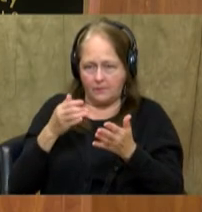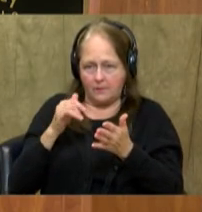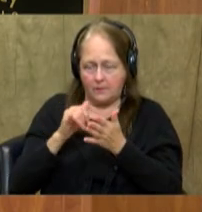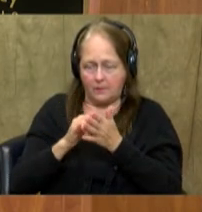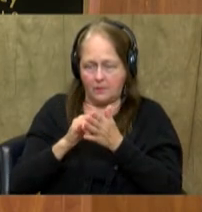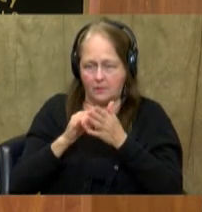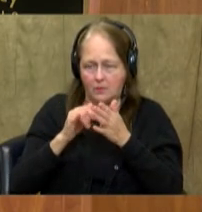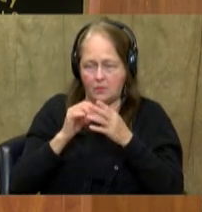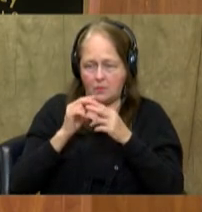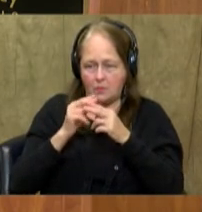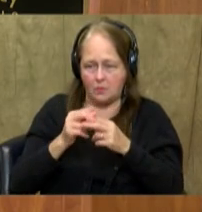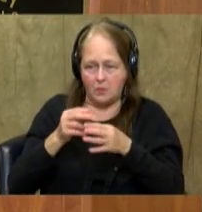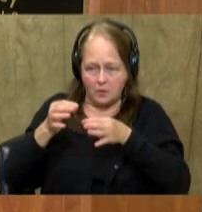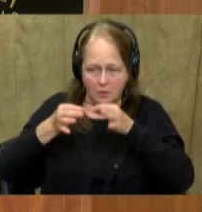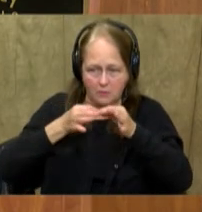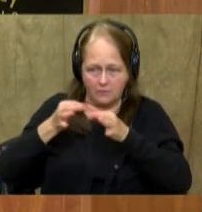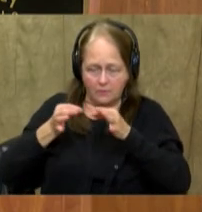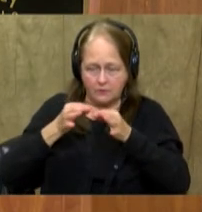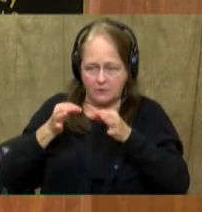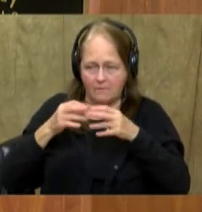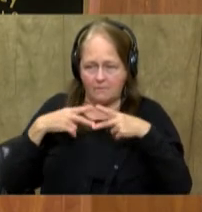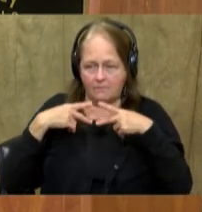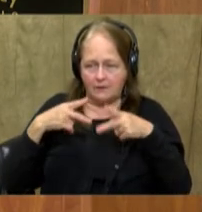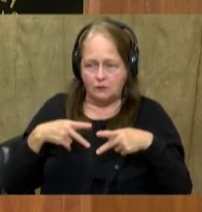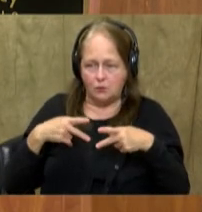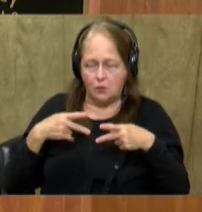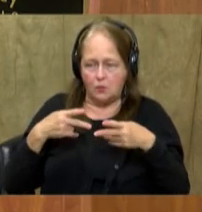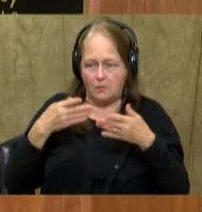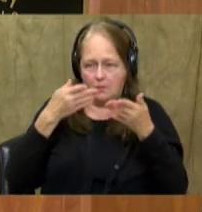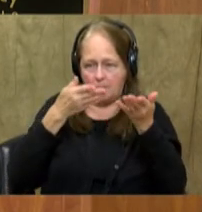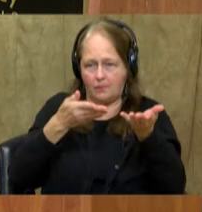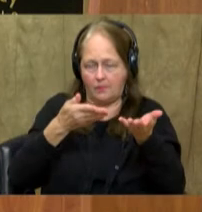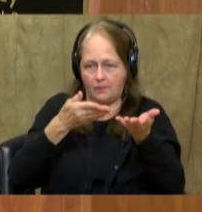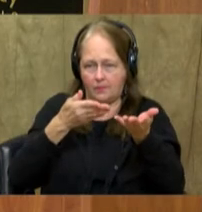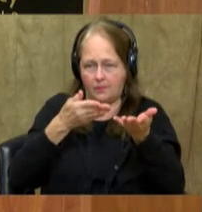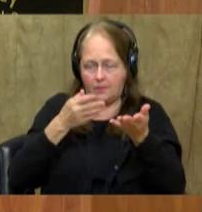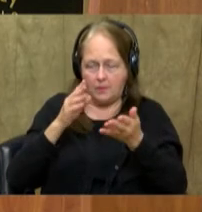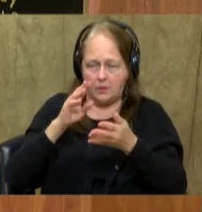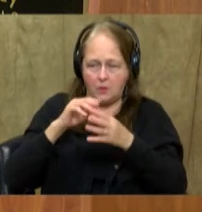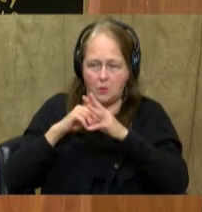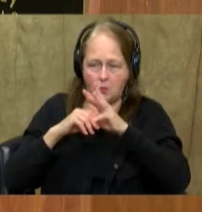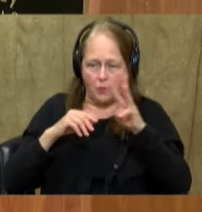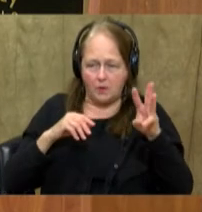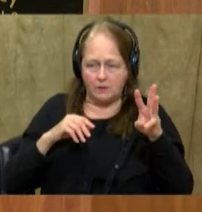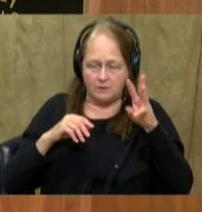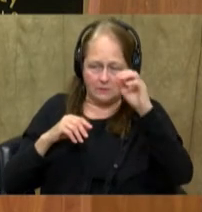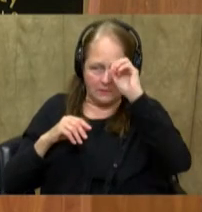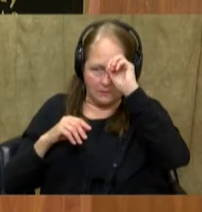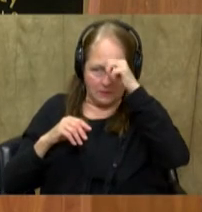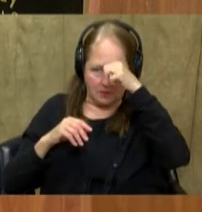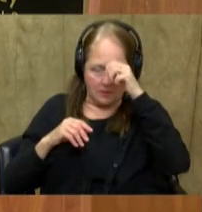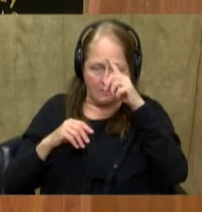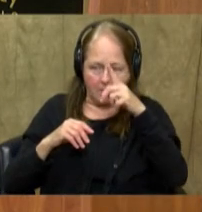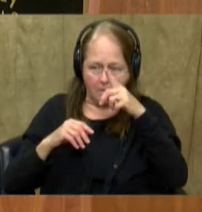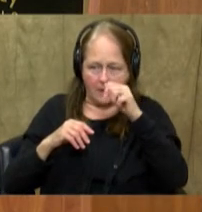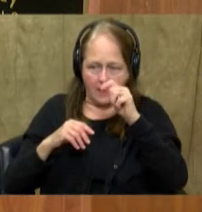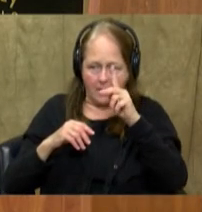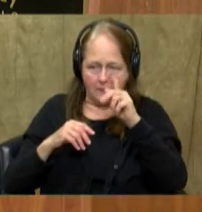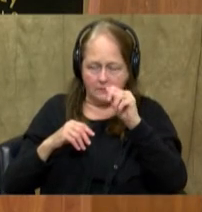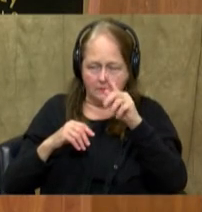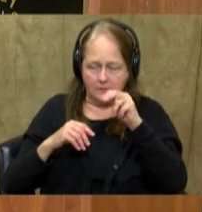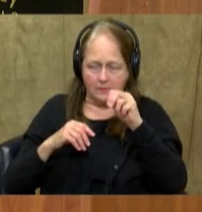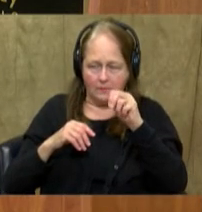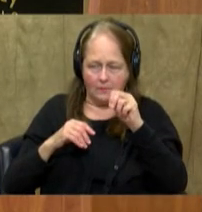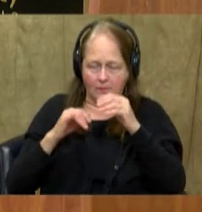And that can be explained by physical features, okay? Right here in western India and right on the border of Pakistan, you have an